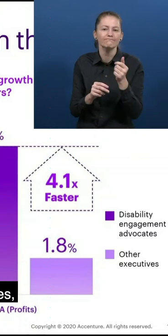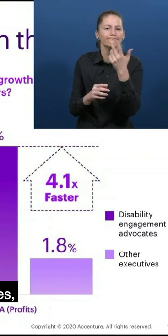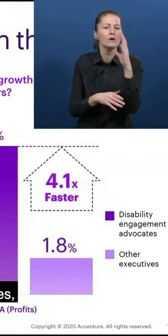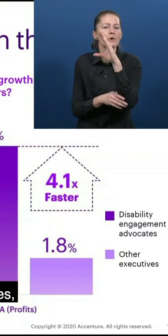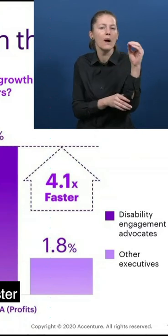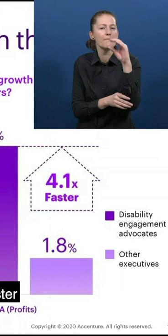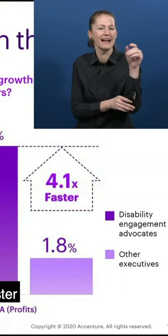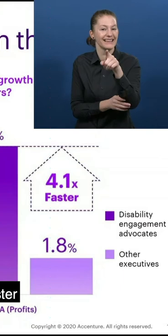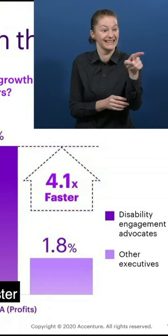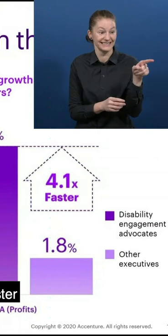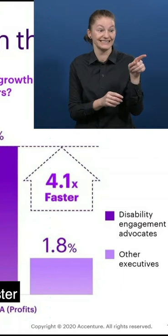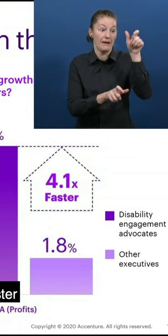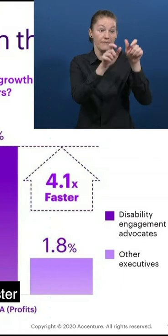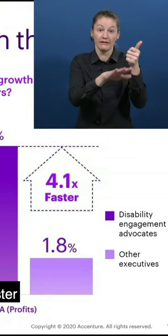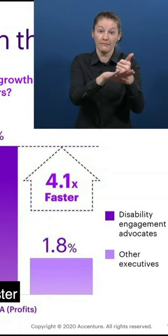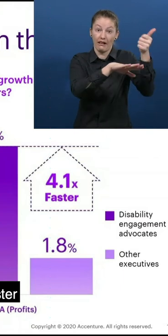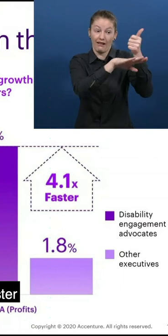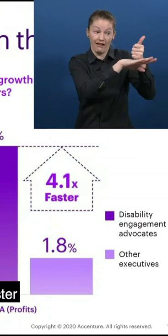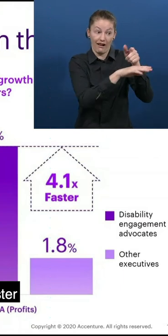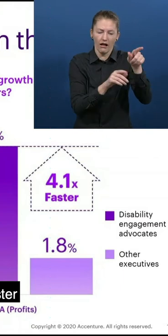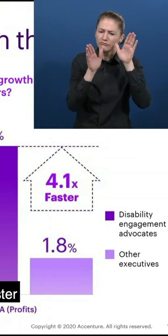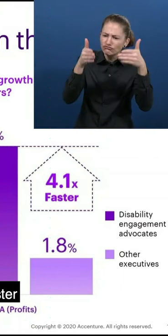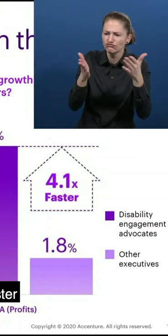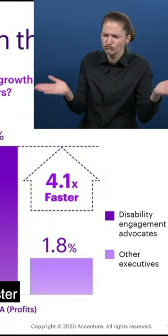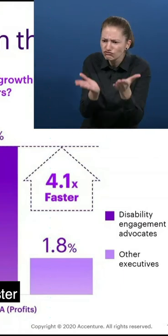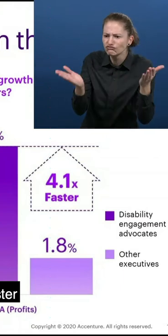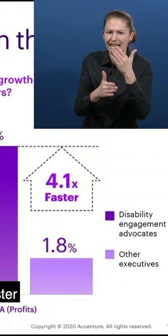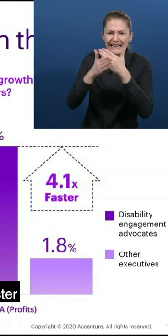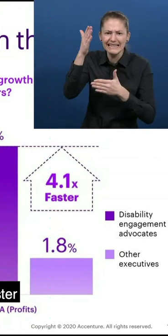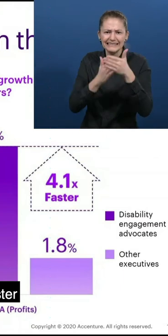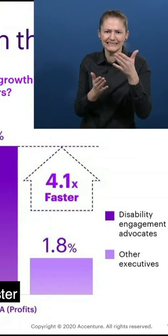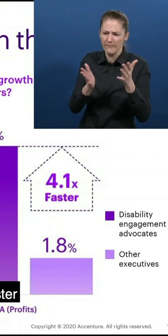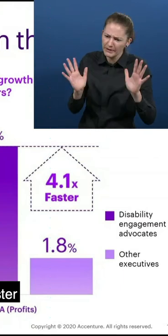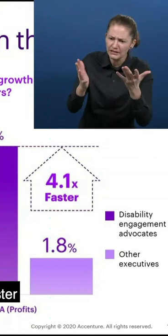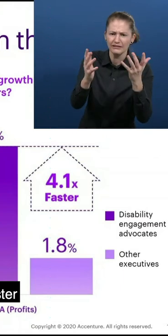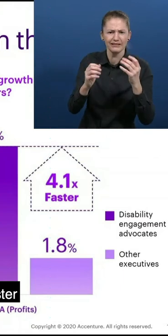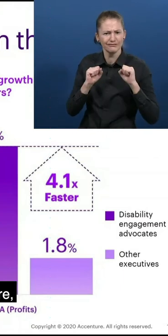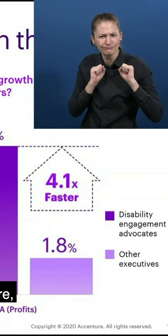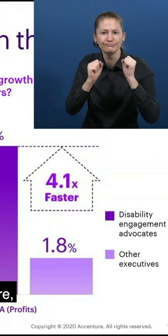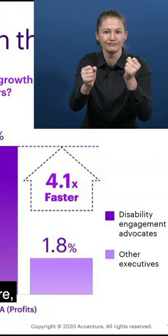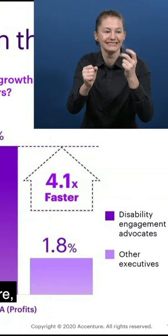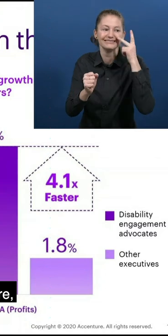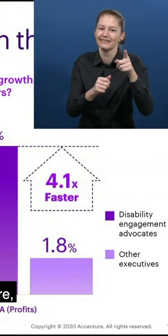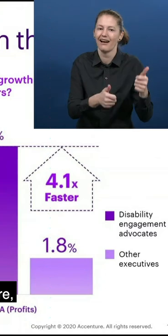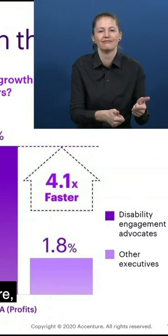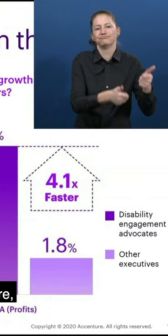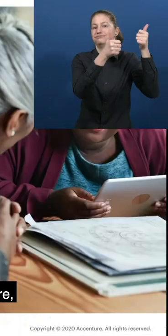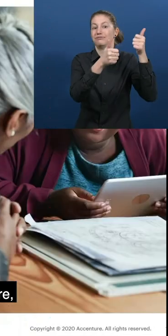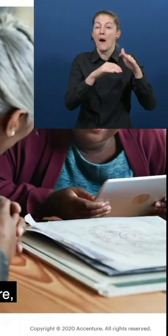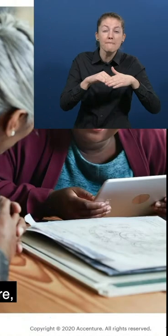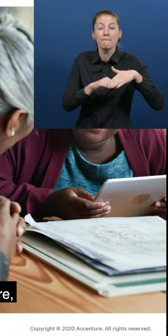almost three times and profits four times faster than their peers.